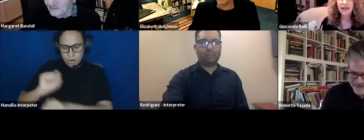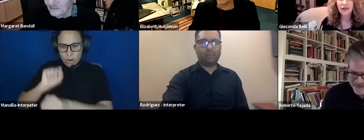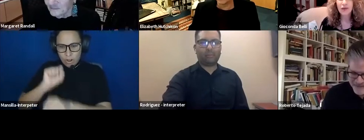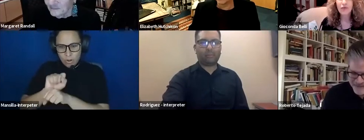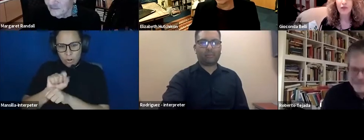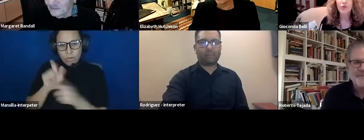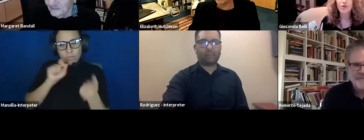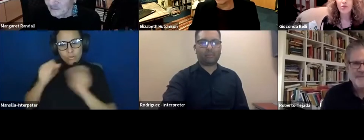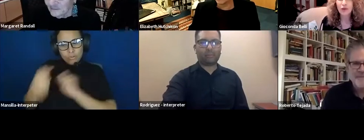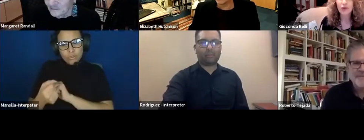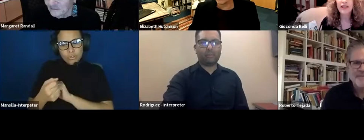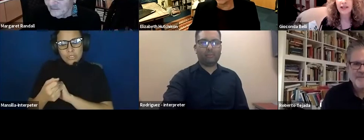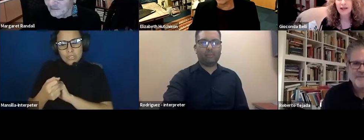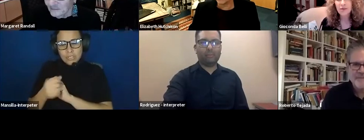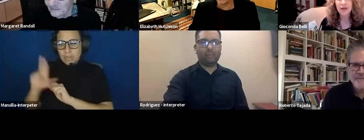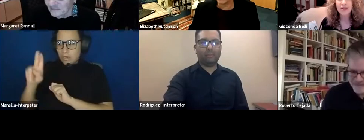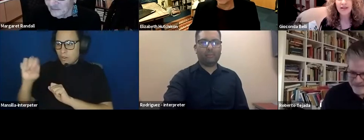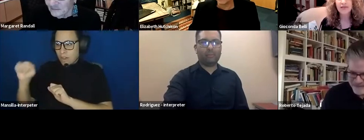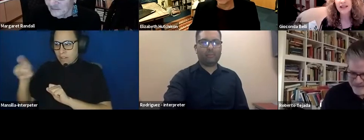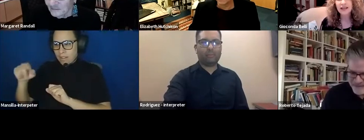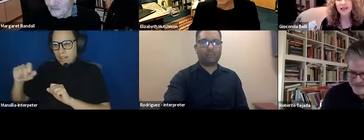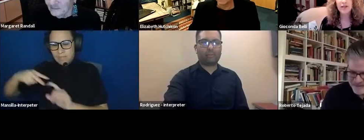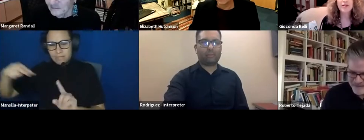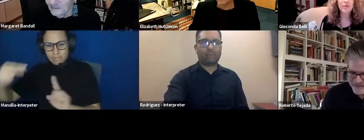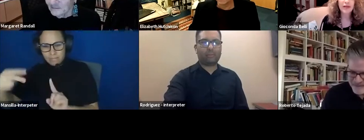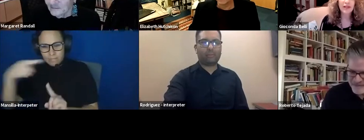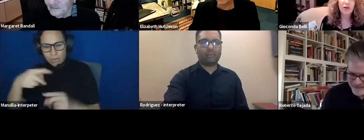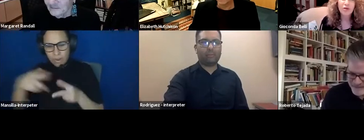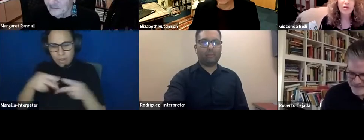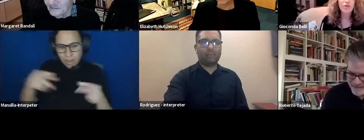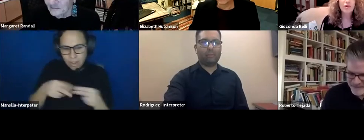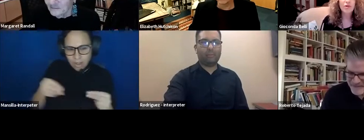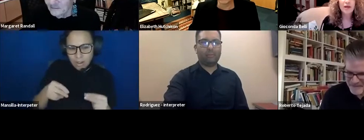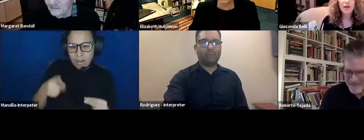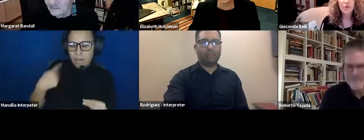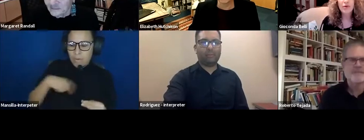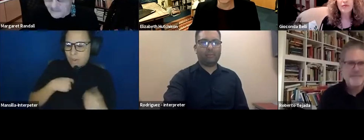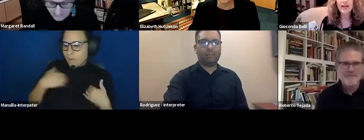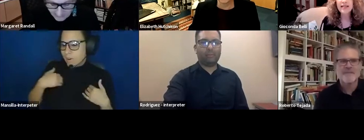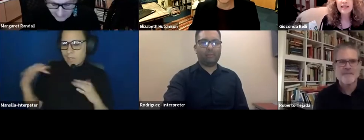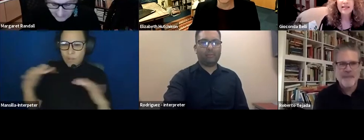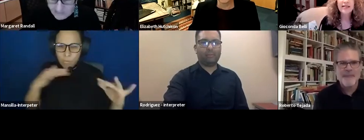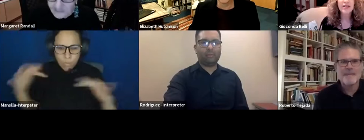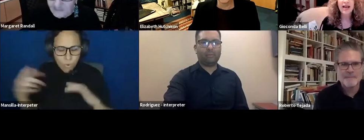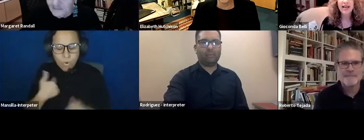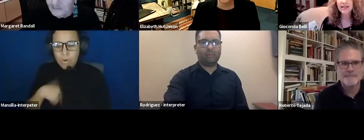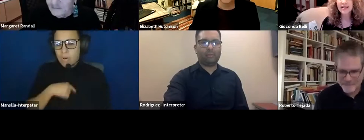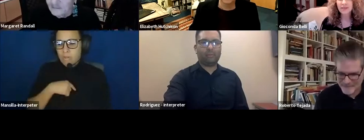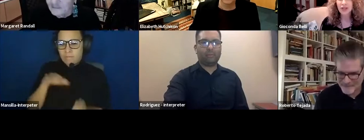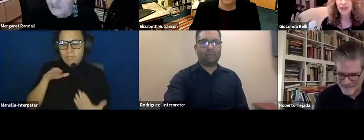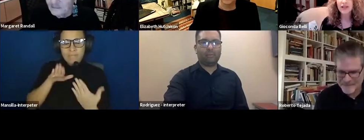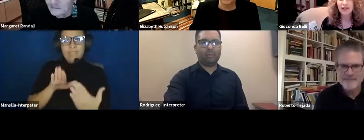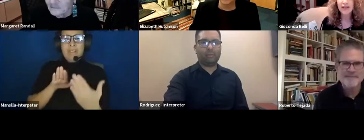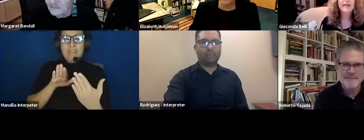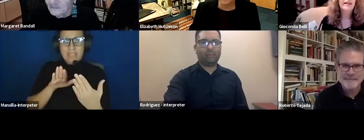States had of what was going on in Nicaragua. was the Reagan years. We were in the Contra War. We were facing this giant